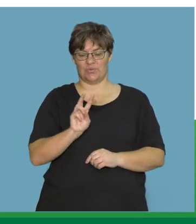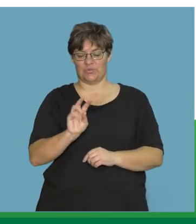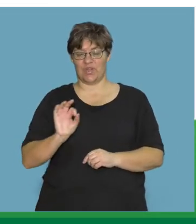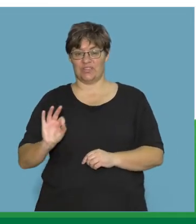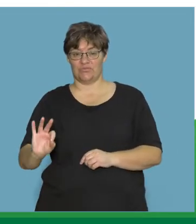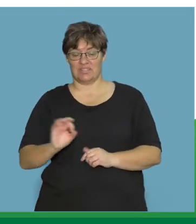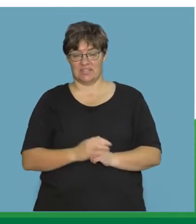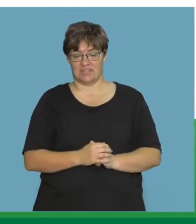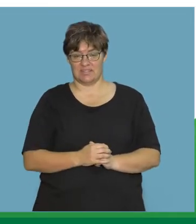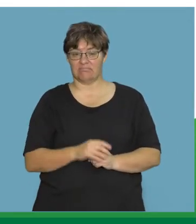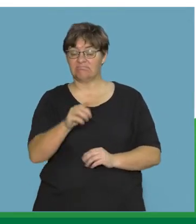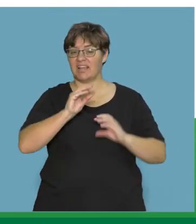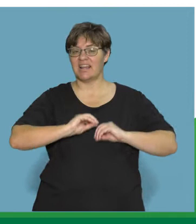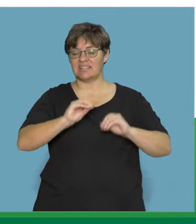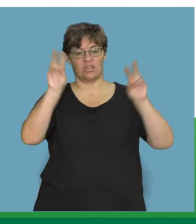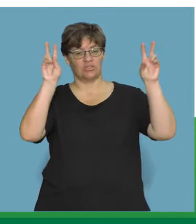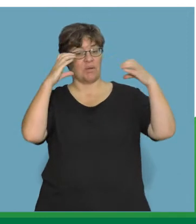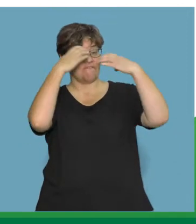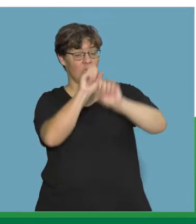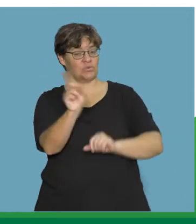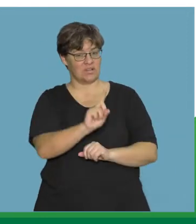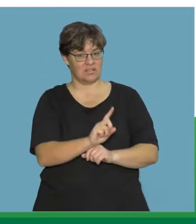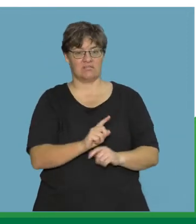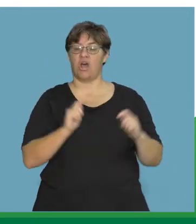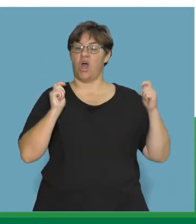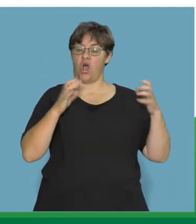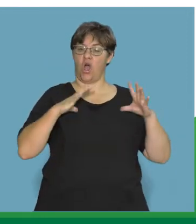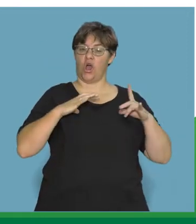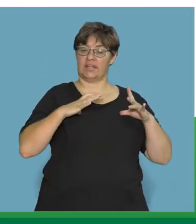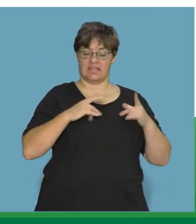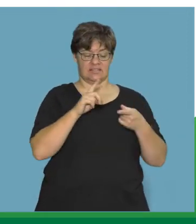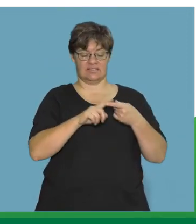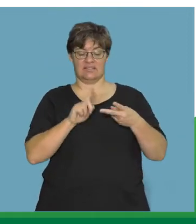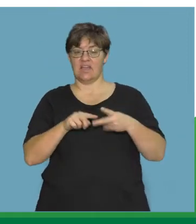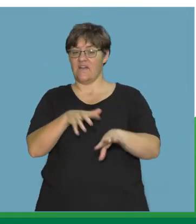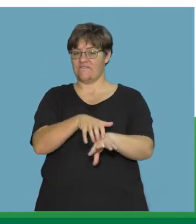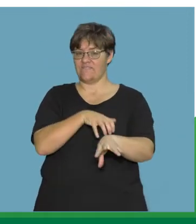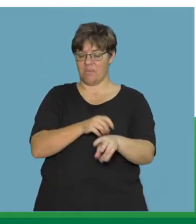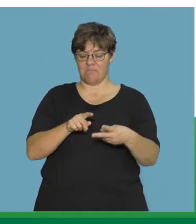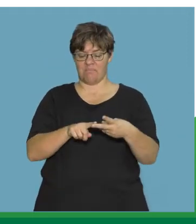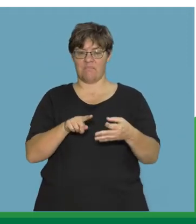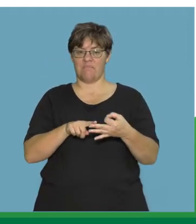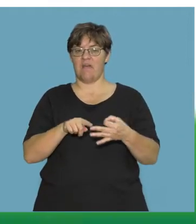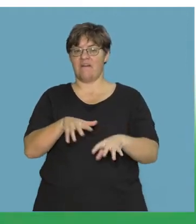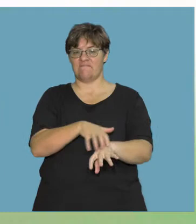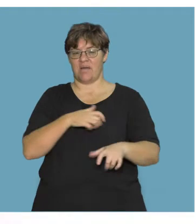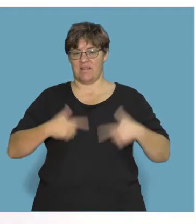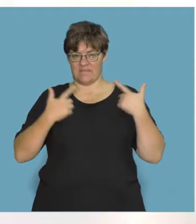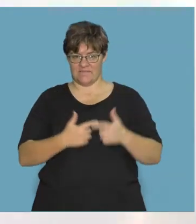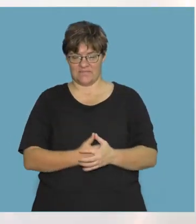3. In this lesson, the topics we will focus on are our holidays, the farm and farm life.